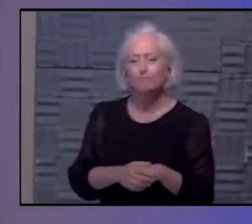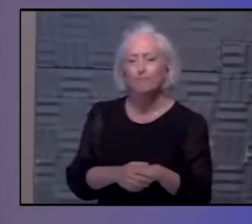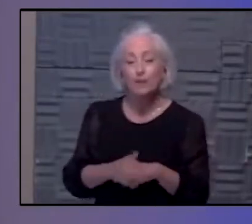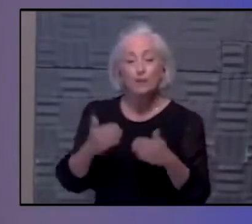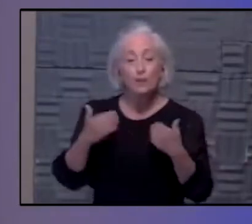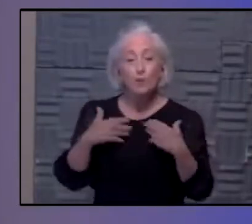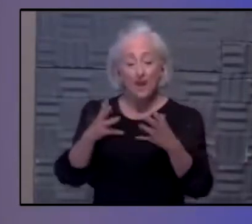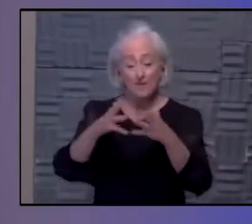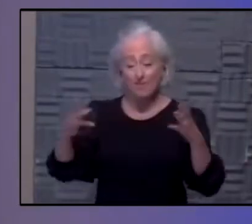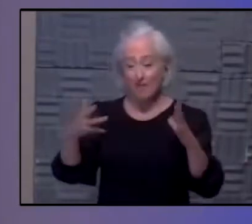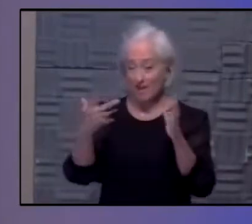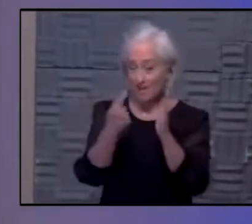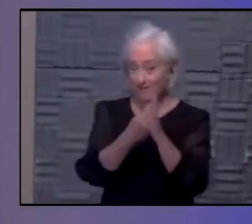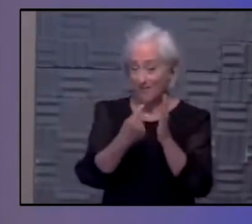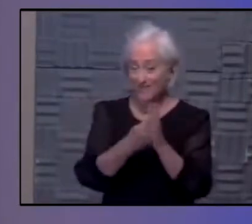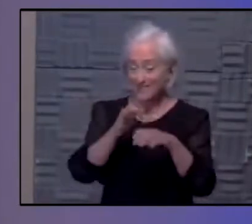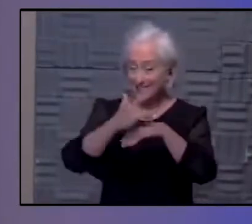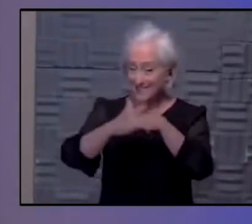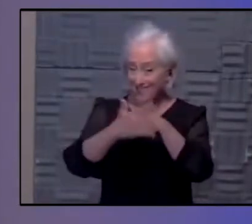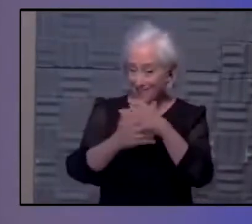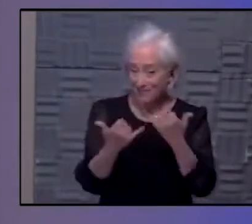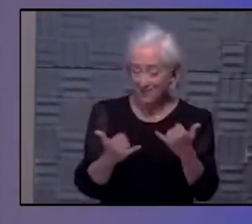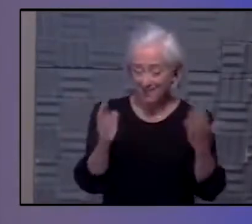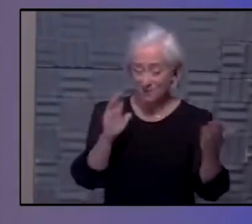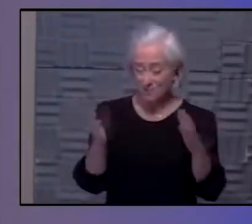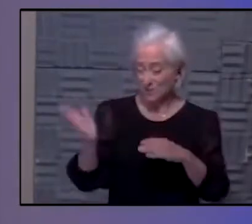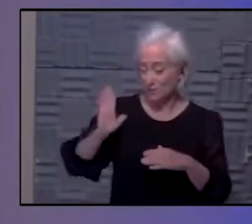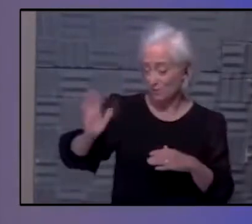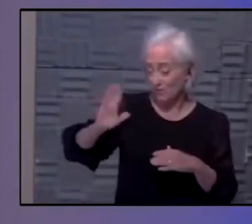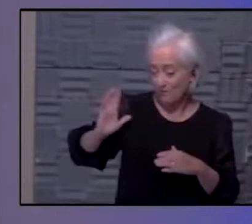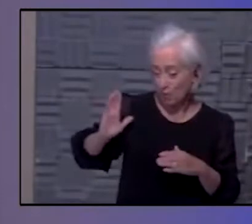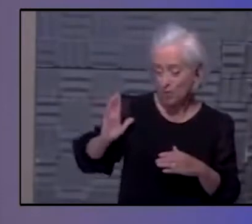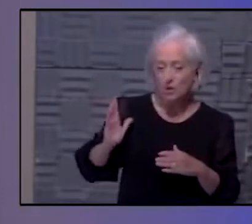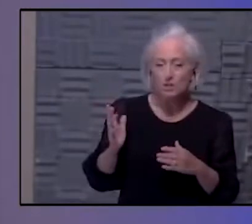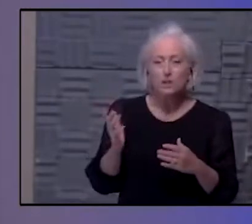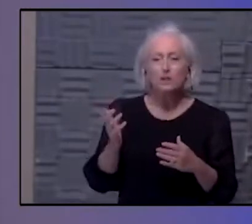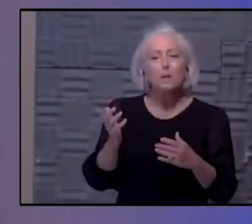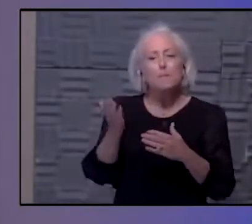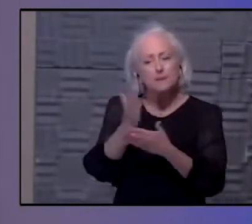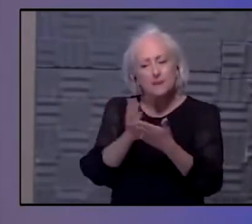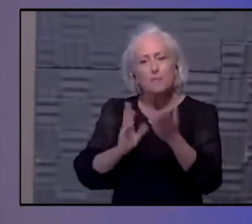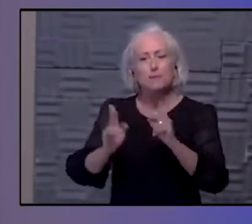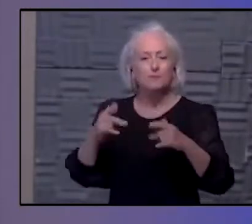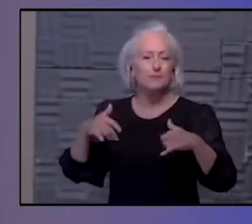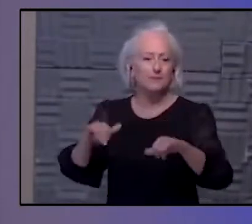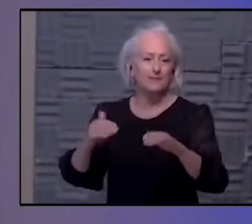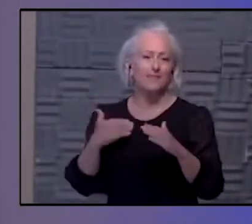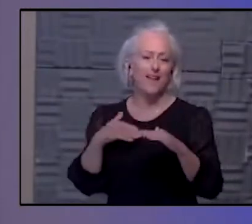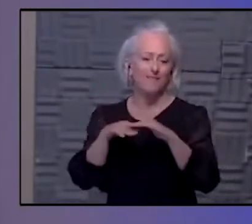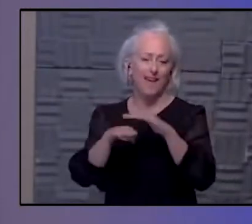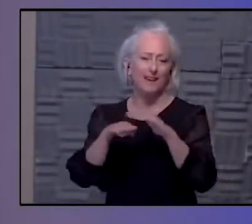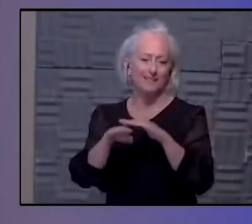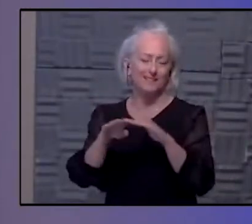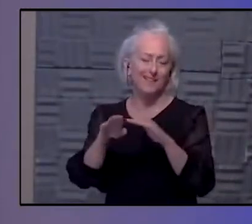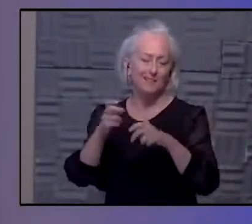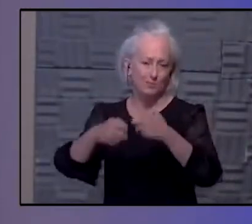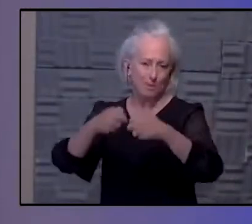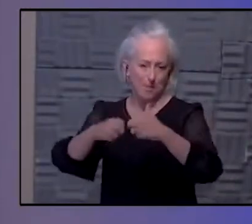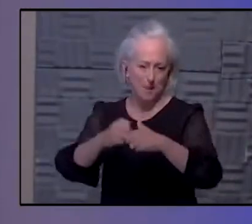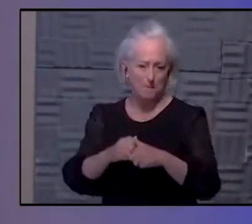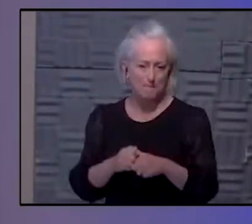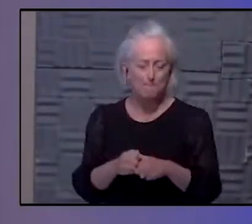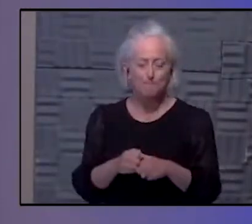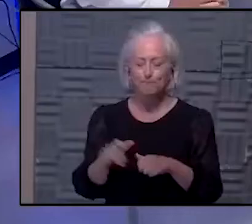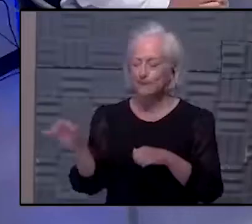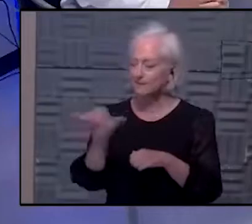being much better than it was in the beginning, there are still access issues. So it is really a multifactorial issue like much of